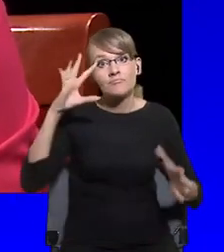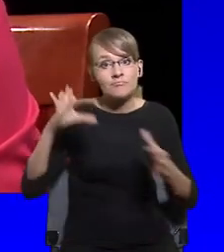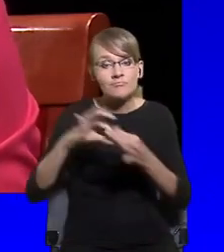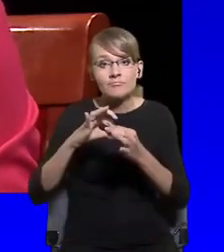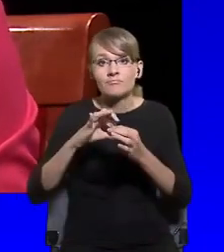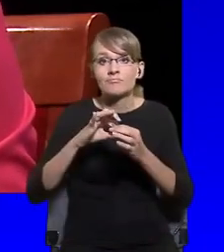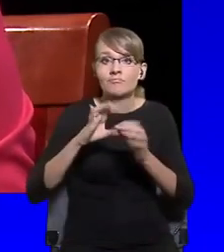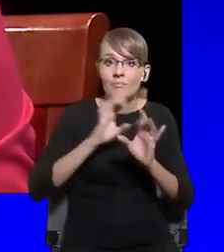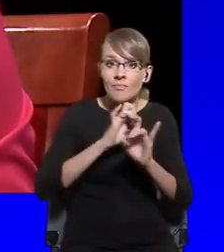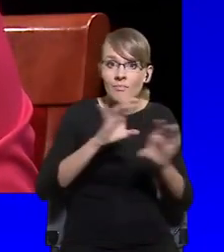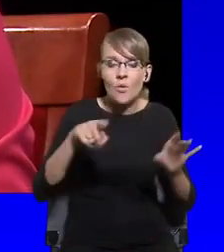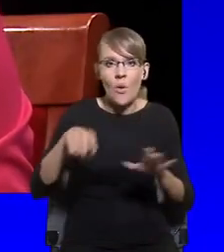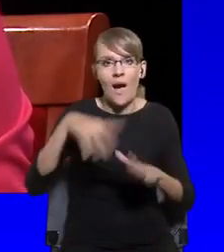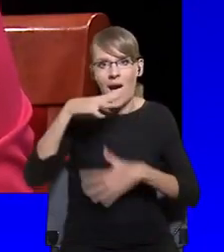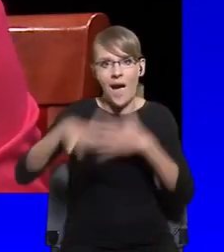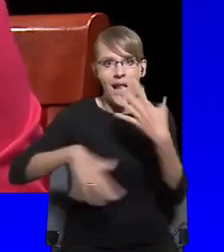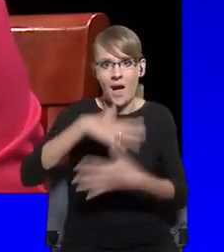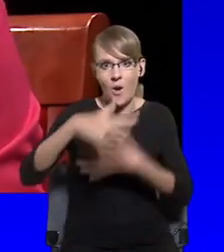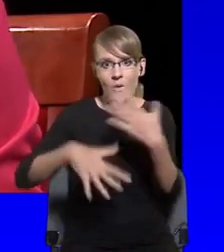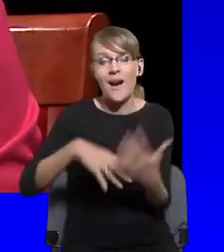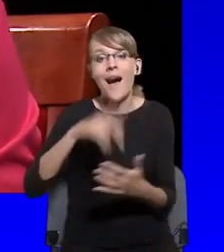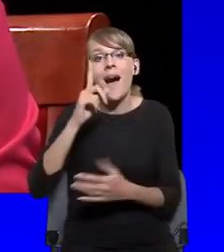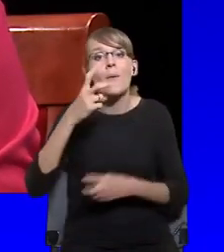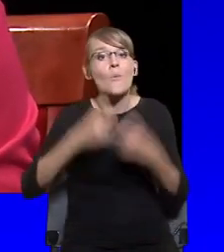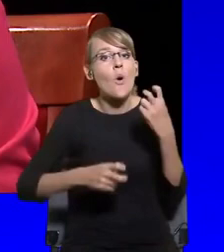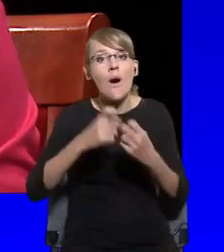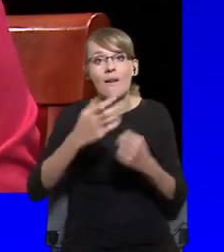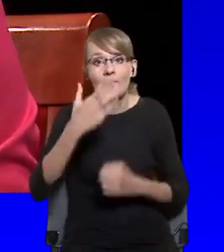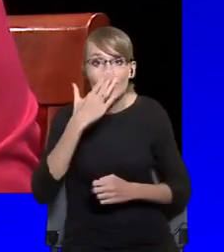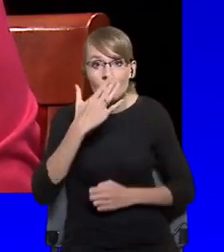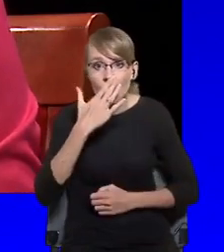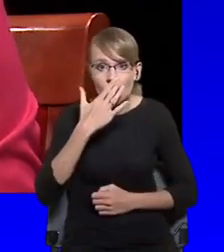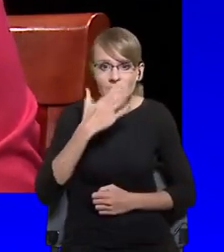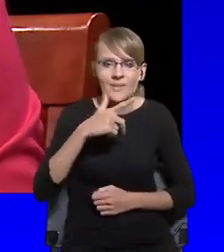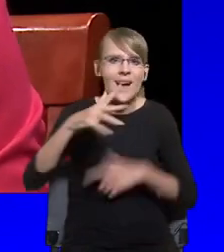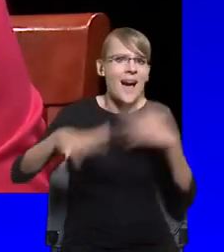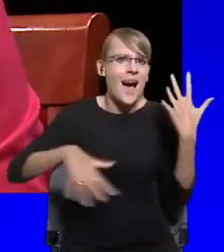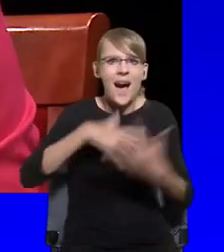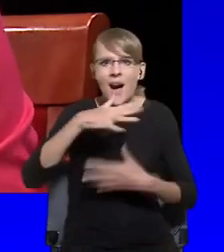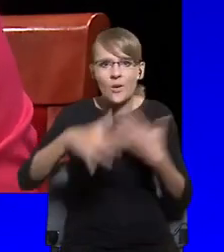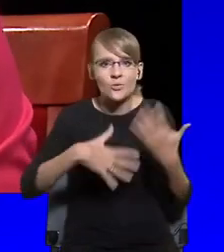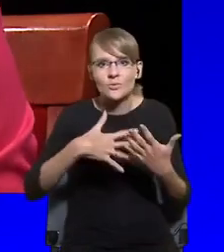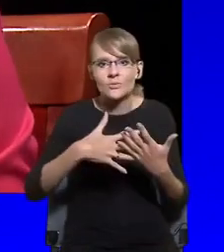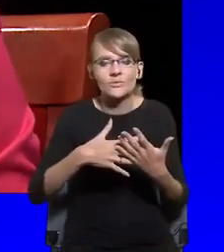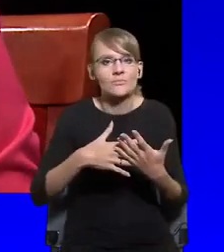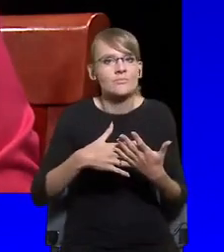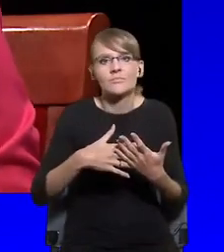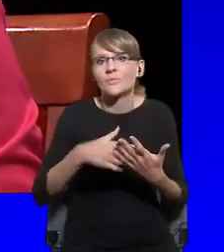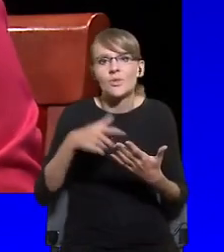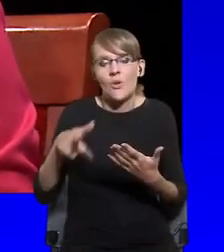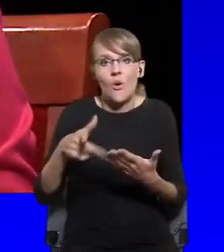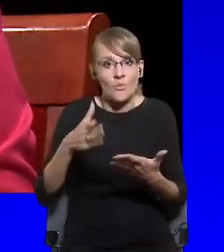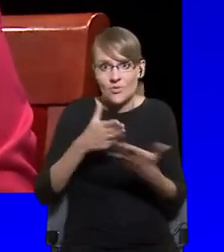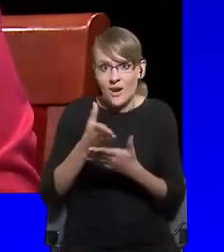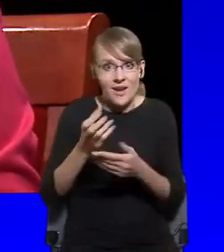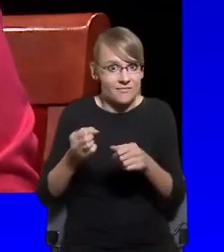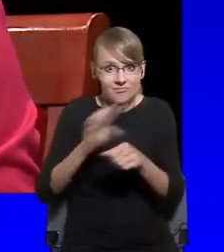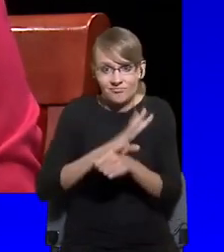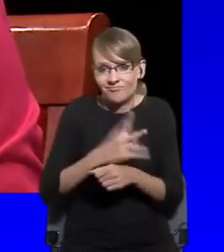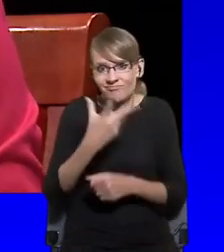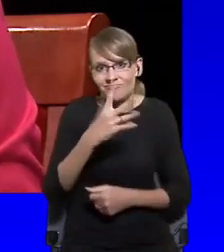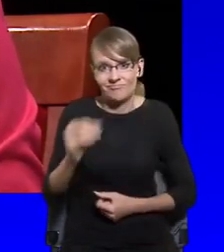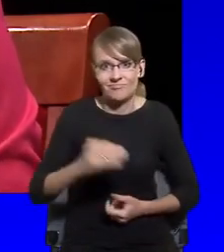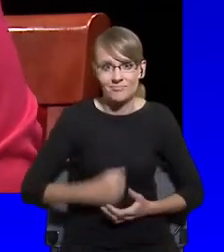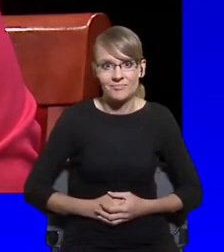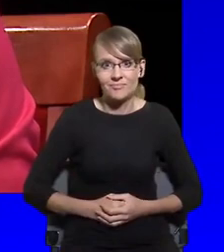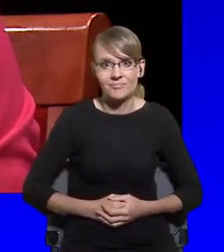problem is that the chaos is, has not been started by, by COVID-19. And surely, uh, what has the dramatic events in,